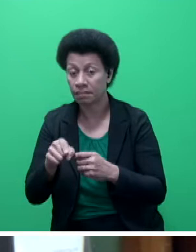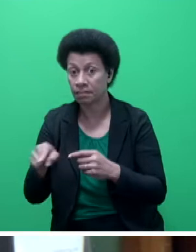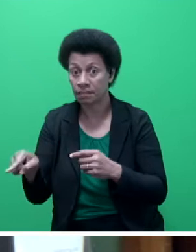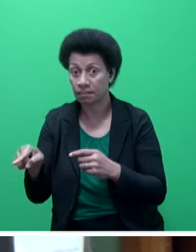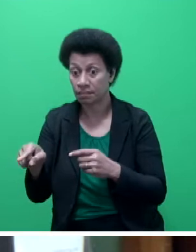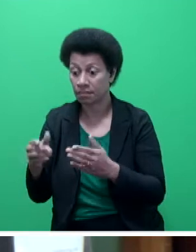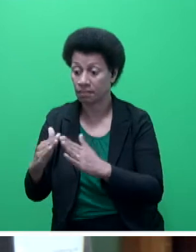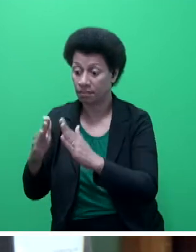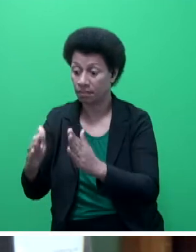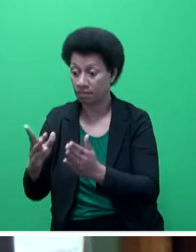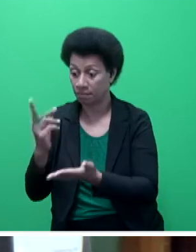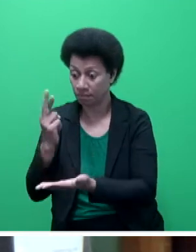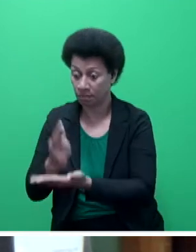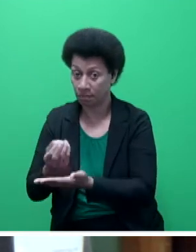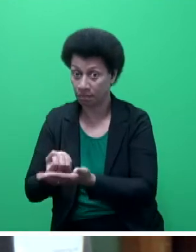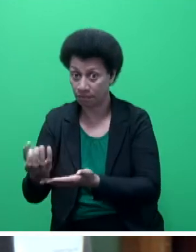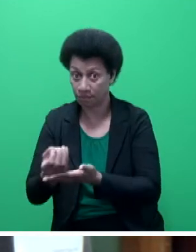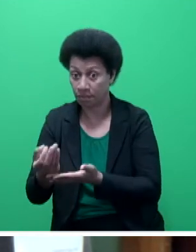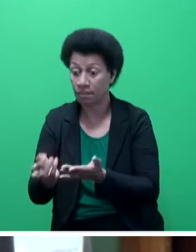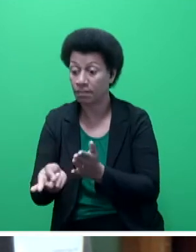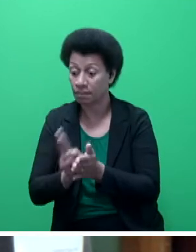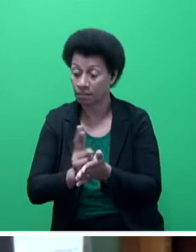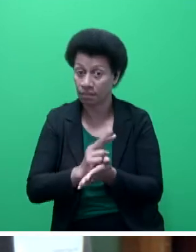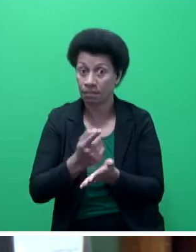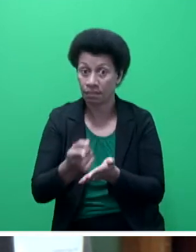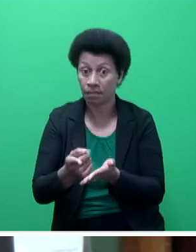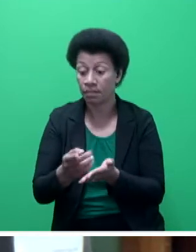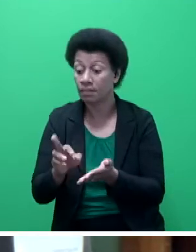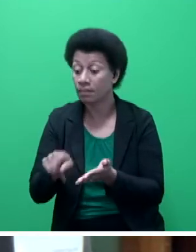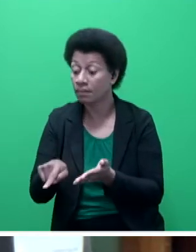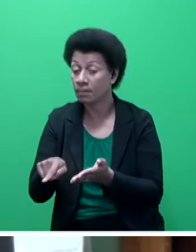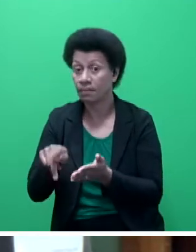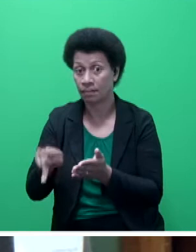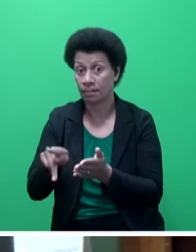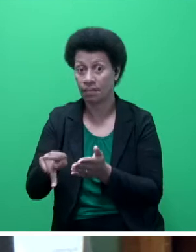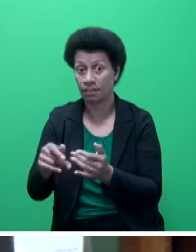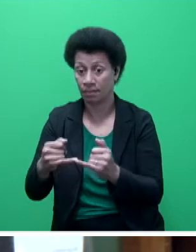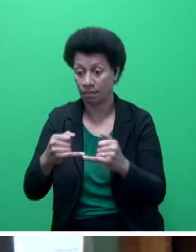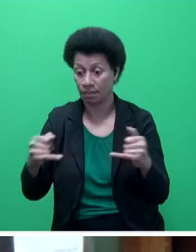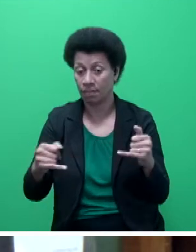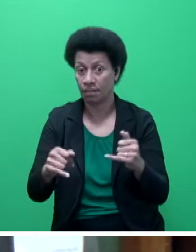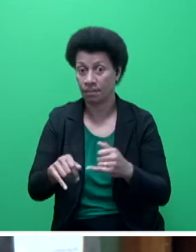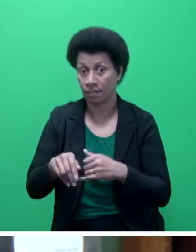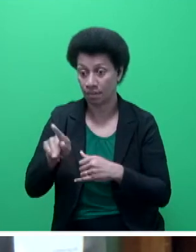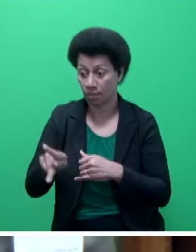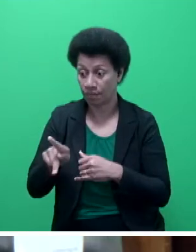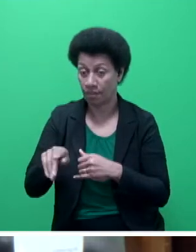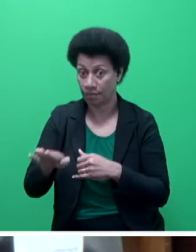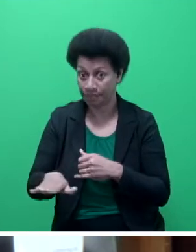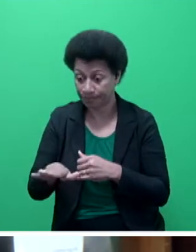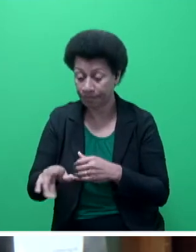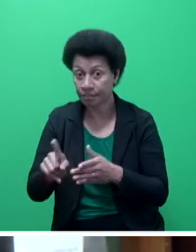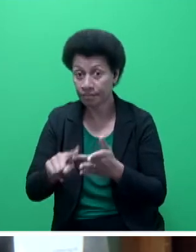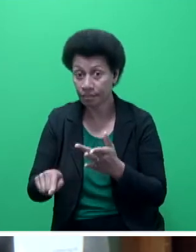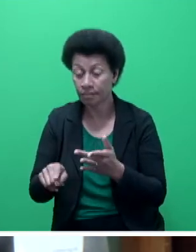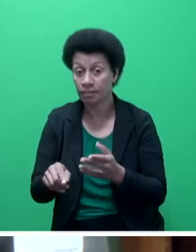the houses in the original and revised reference group used to calculate the poverty line. Poverty estimates were also revised downwards in both urban